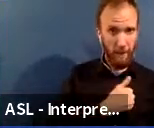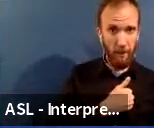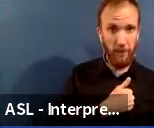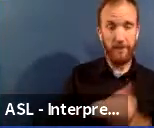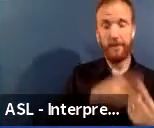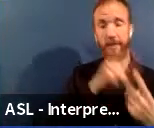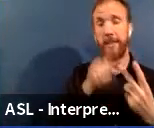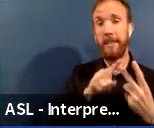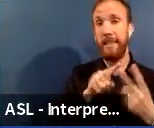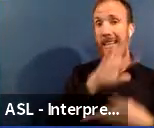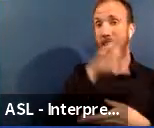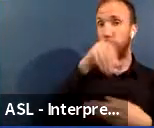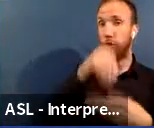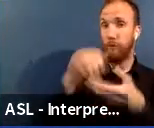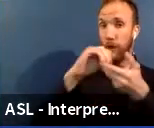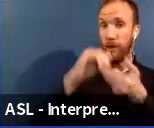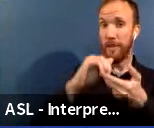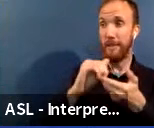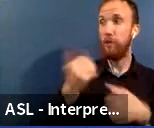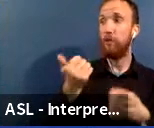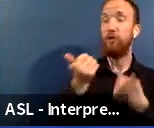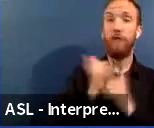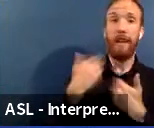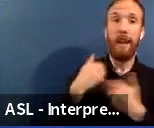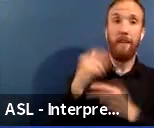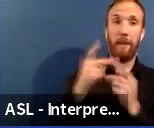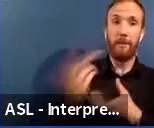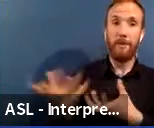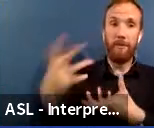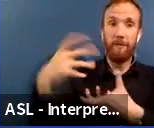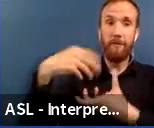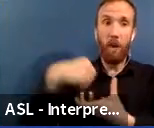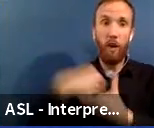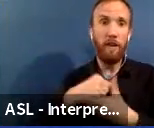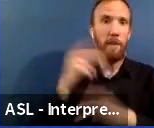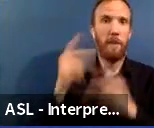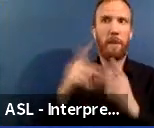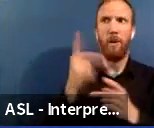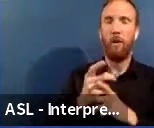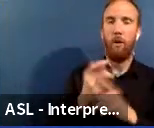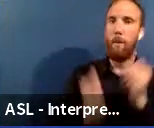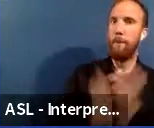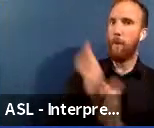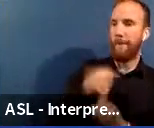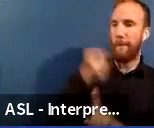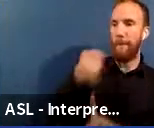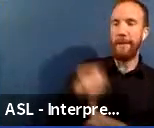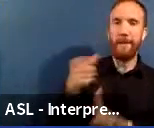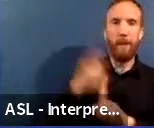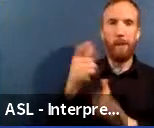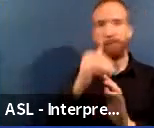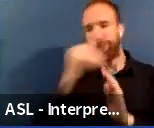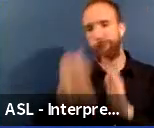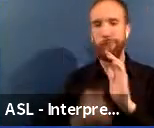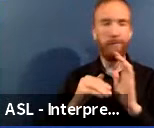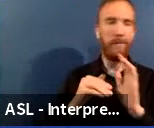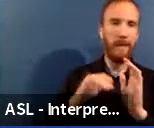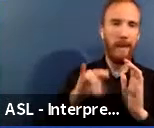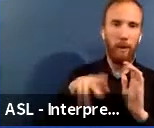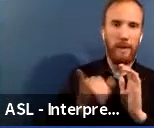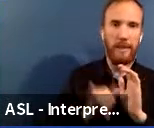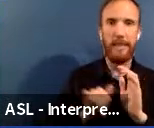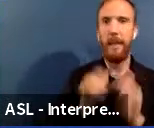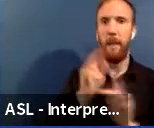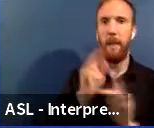groups to the table. Those with institutional memory, those most impacted by inequity, and those responsible for implementation.